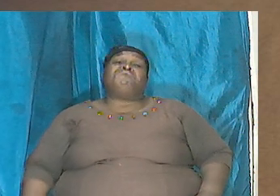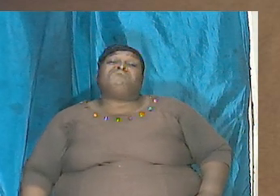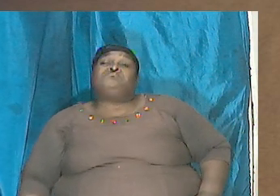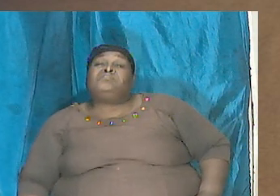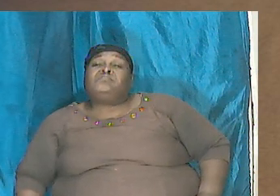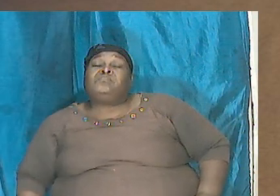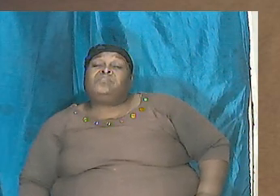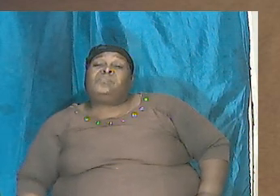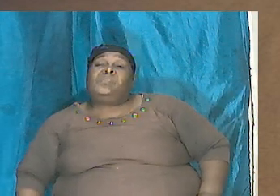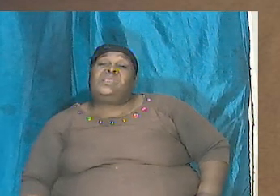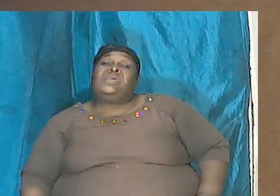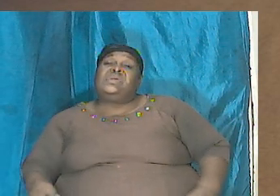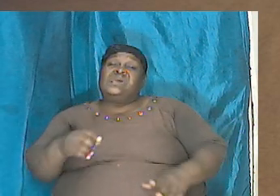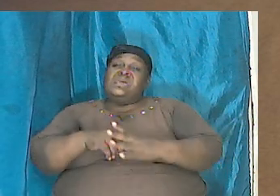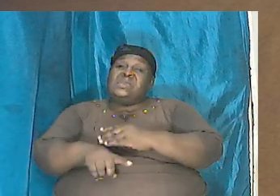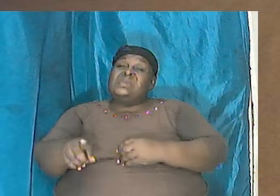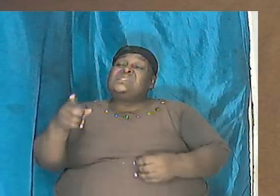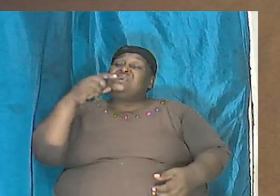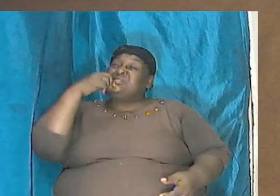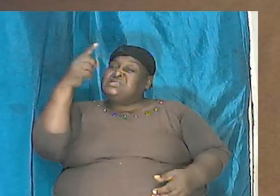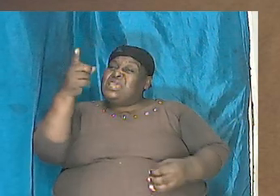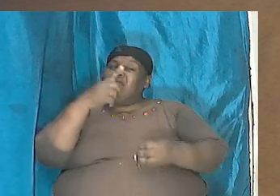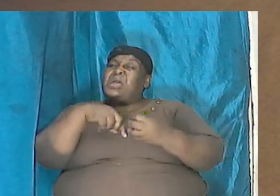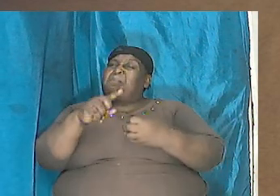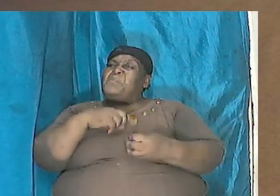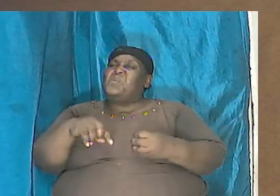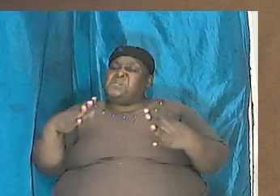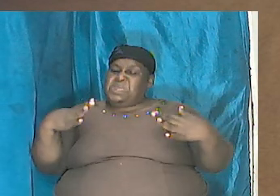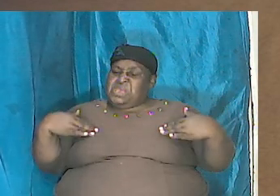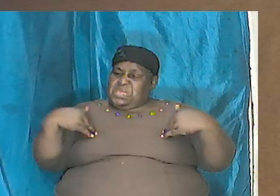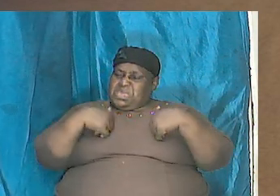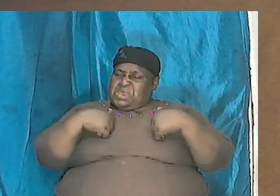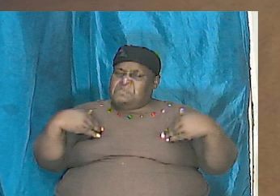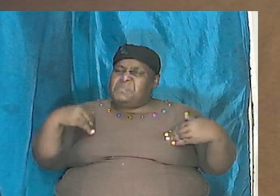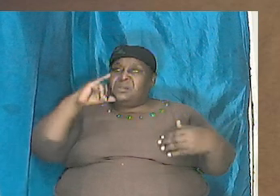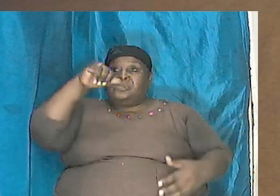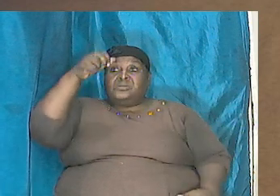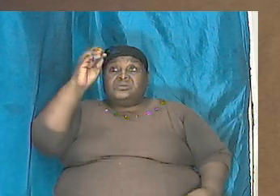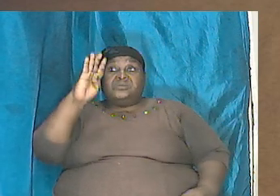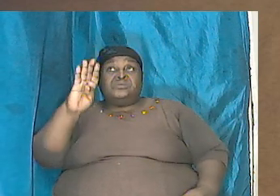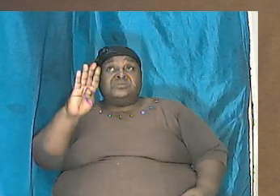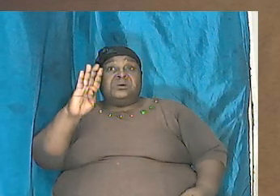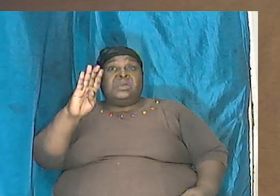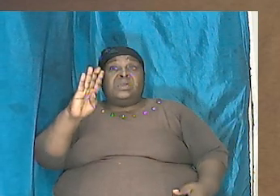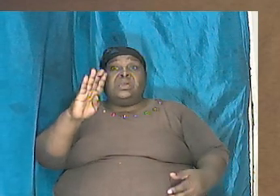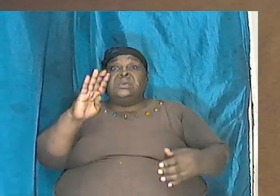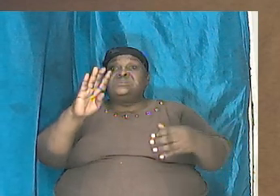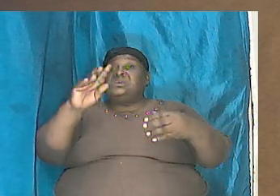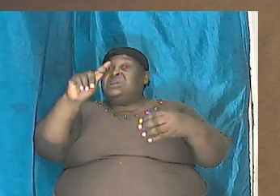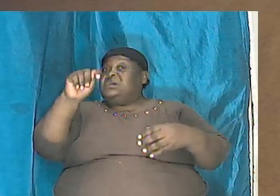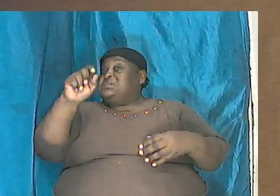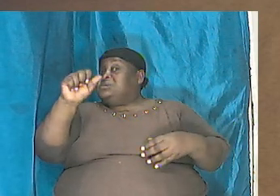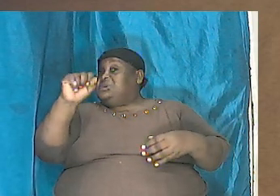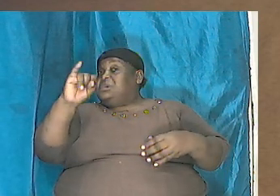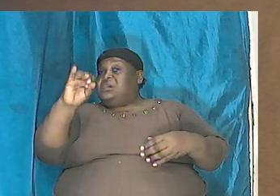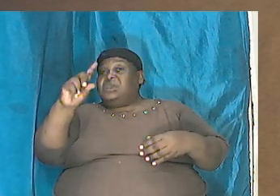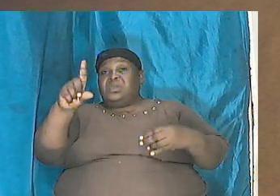and in describing this beast Job said that his tail not the body the